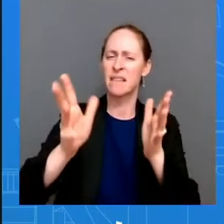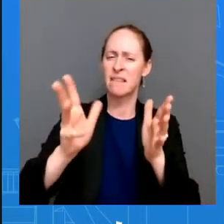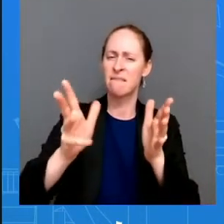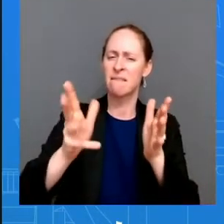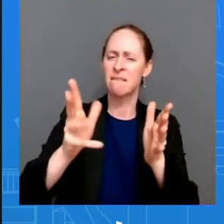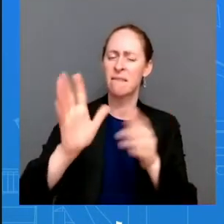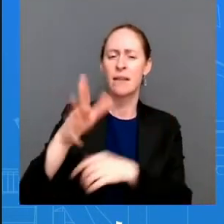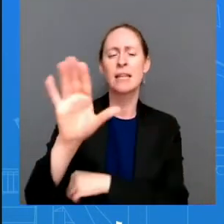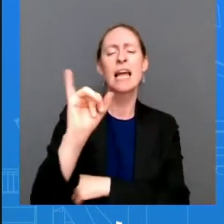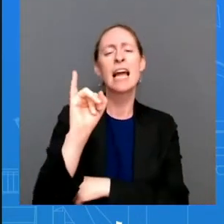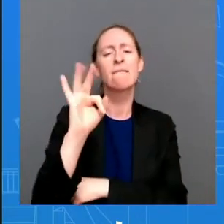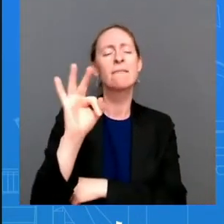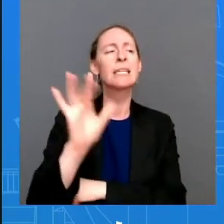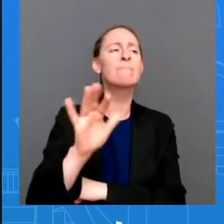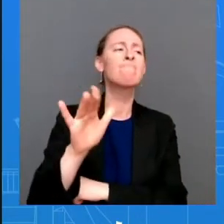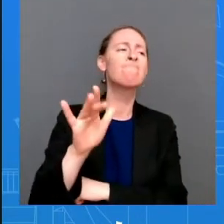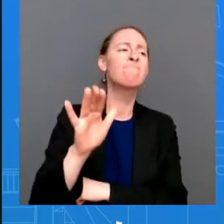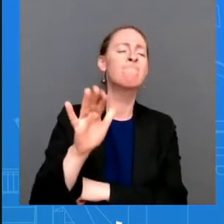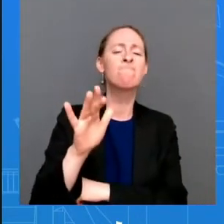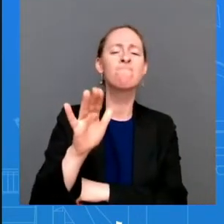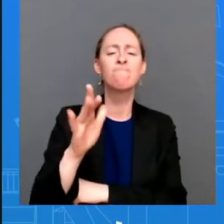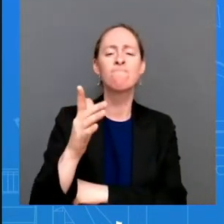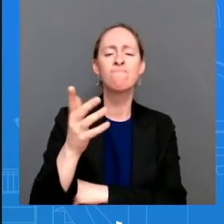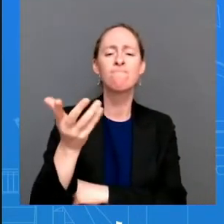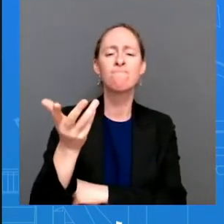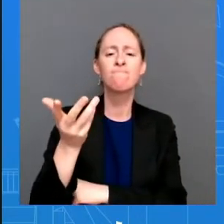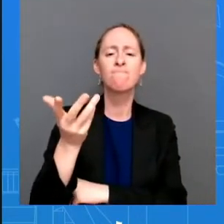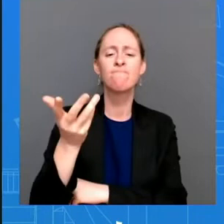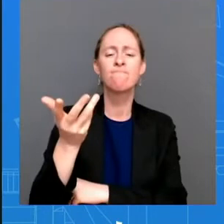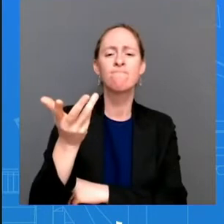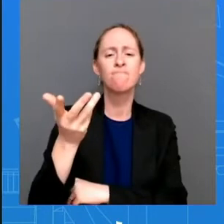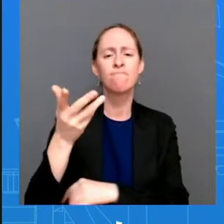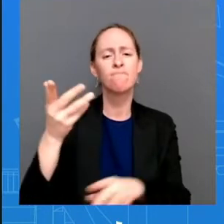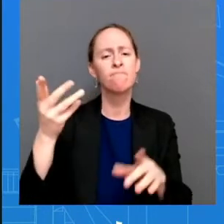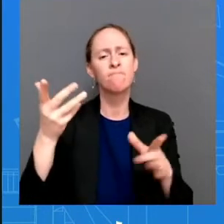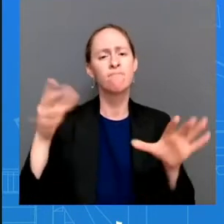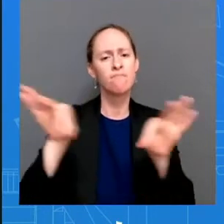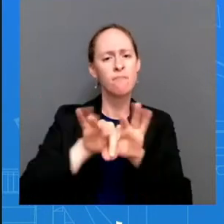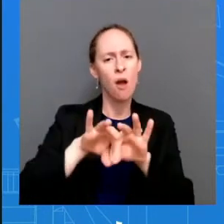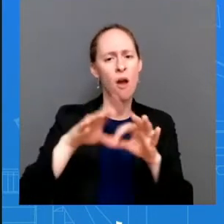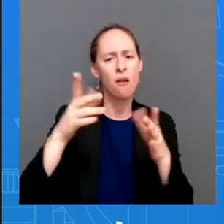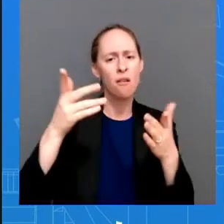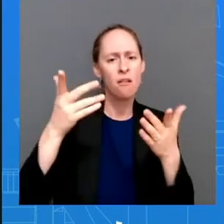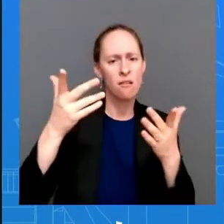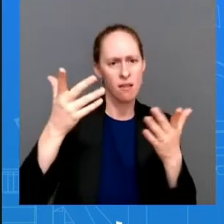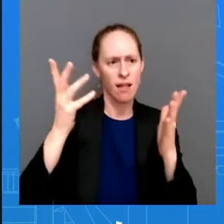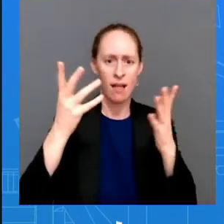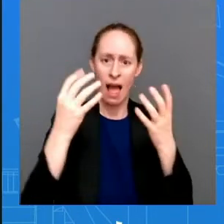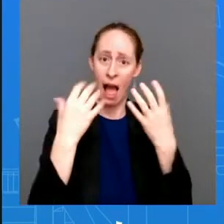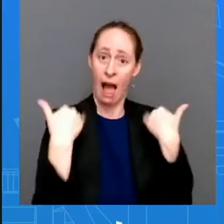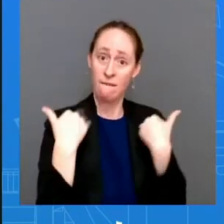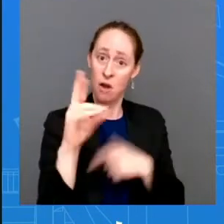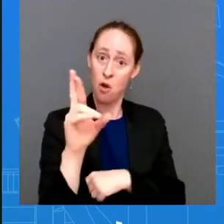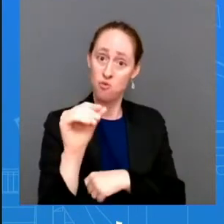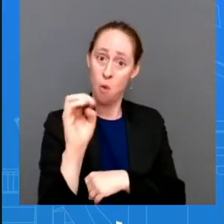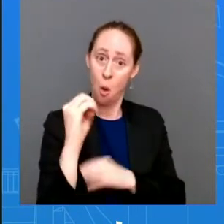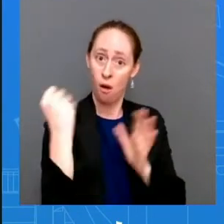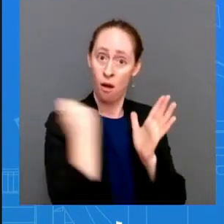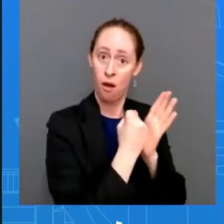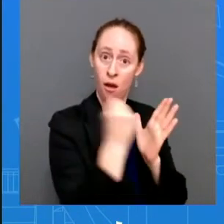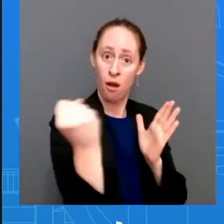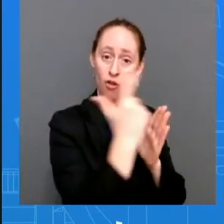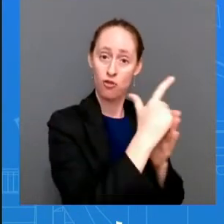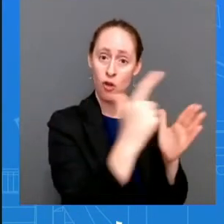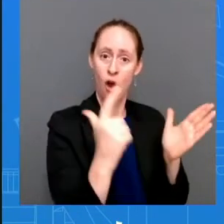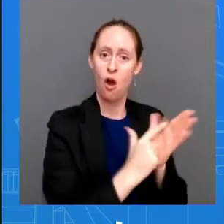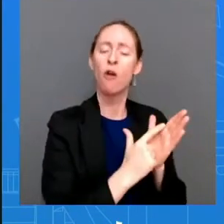codify roe we need to make sure that our voices are heard and that's what you saw you saw the power of the american